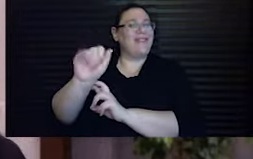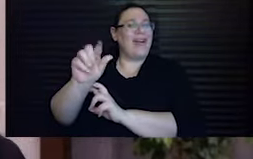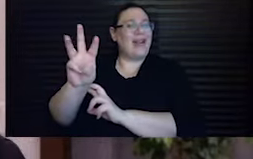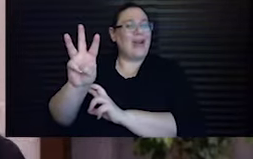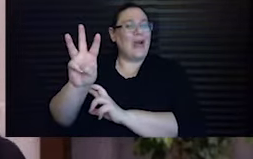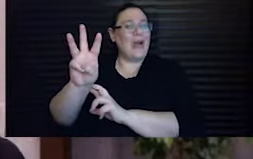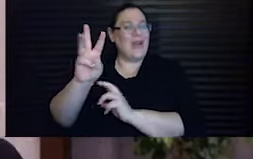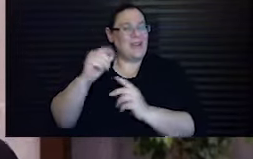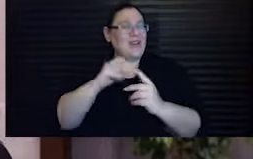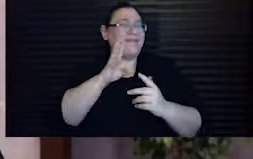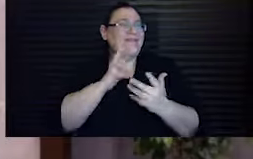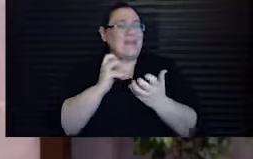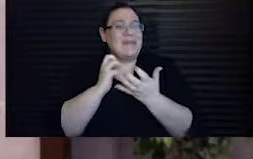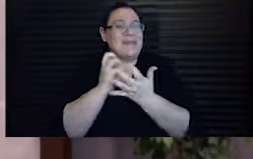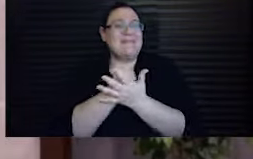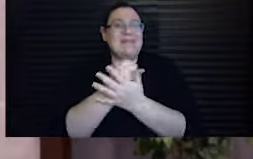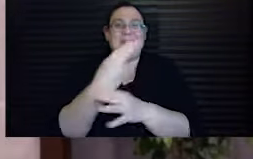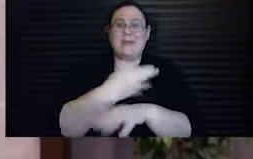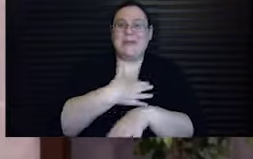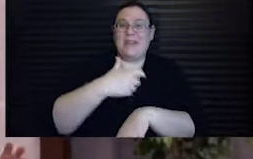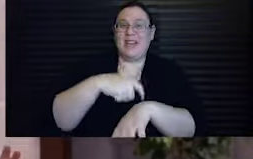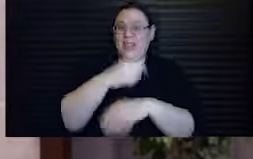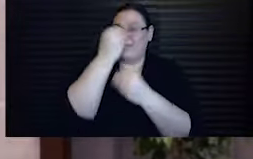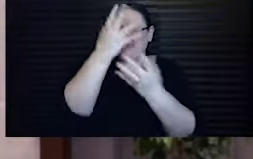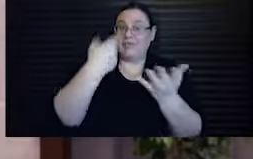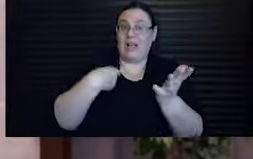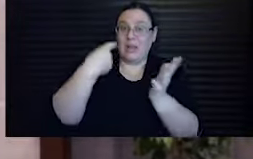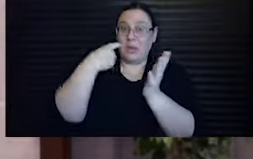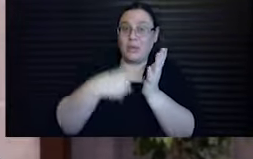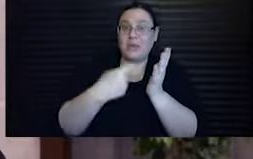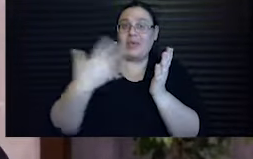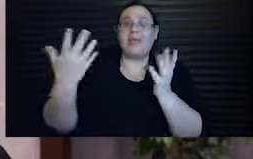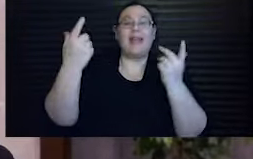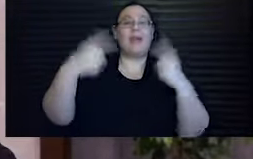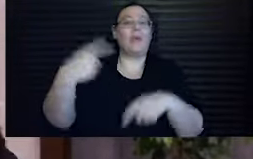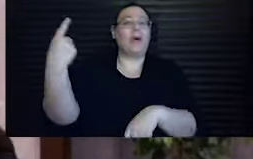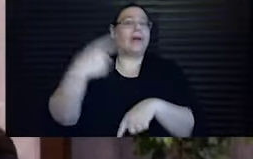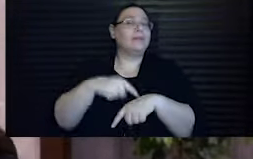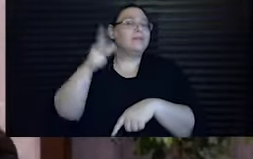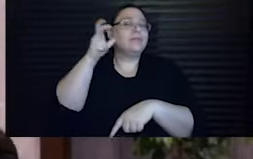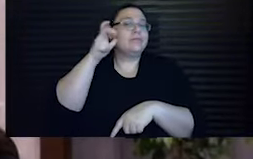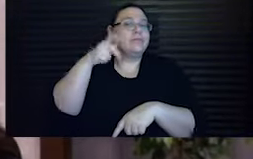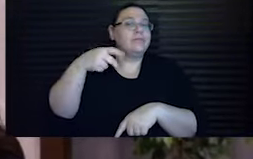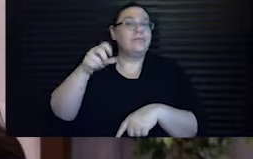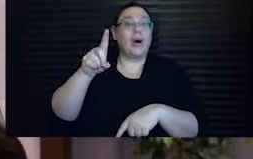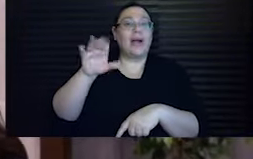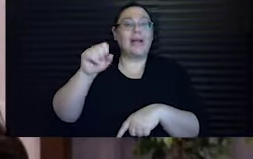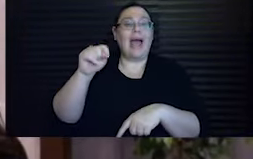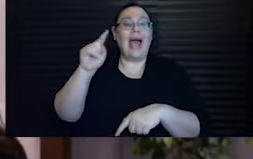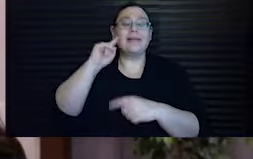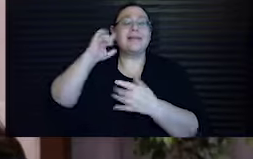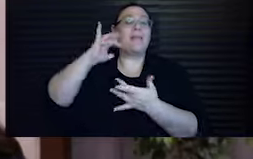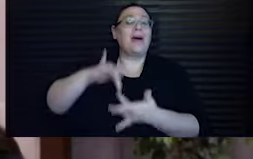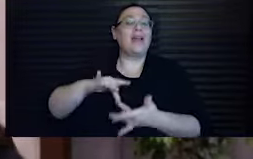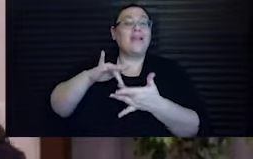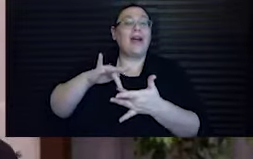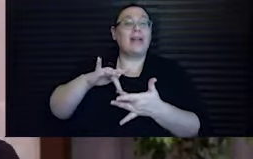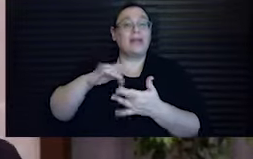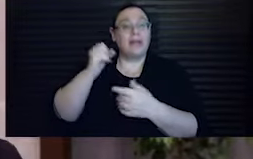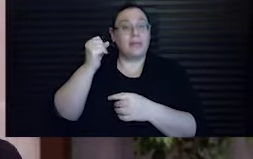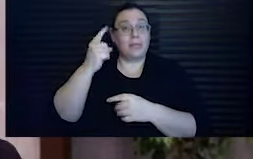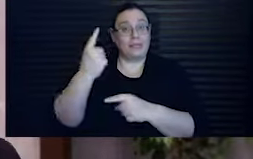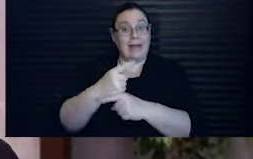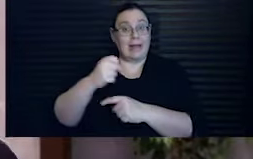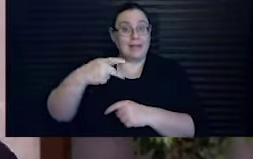desperate to maximize my time. So much so that I literally caught myself once listening to mindfulness podcasts on time and a